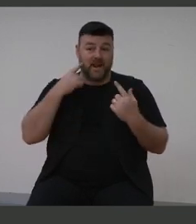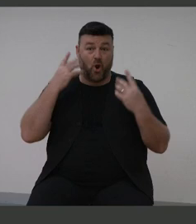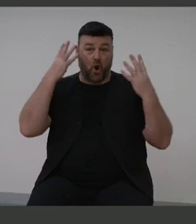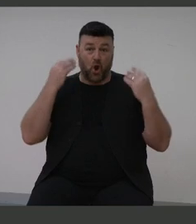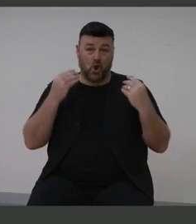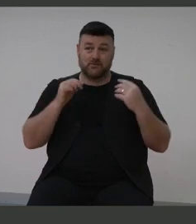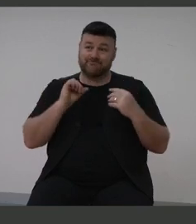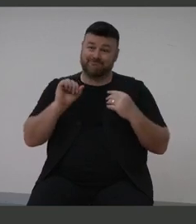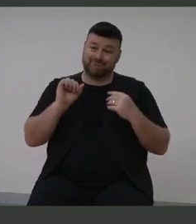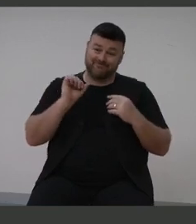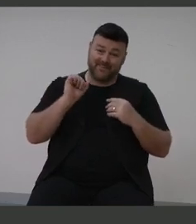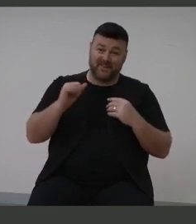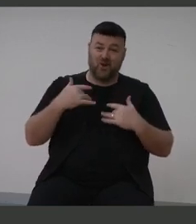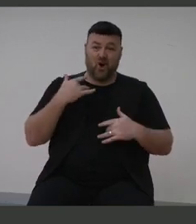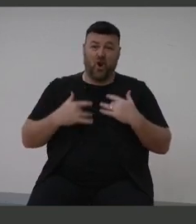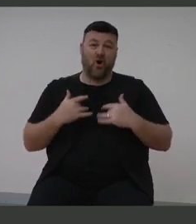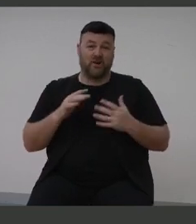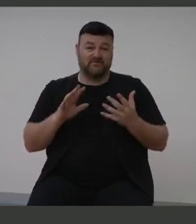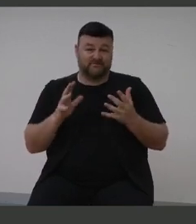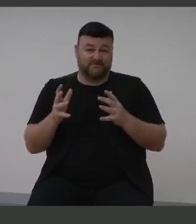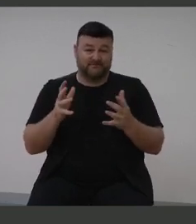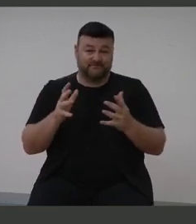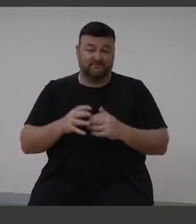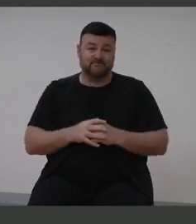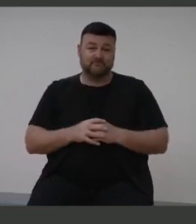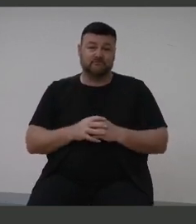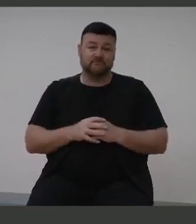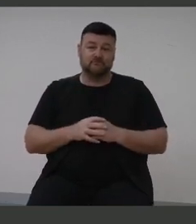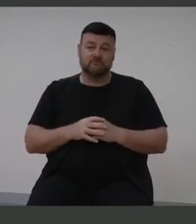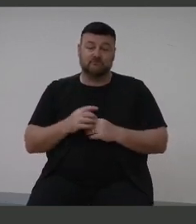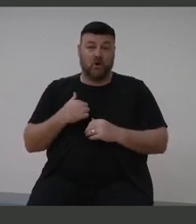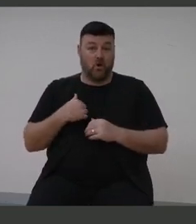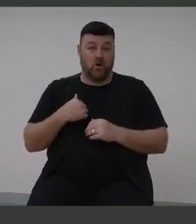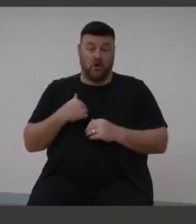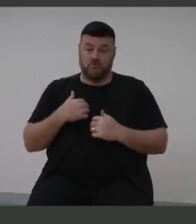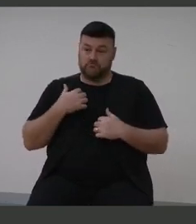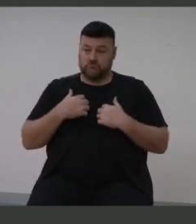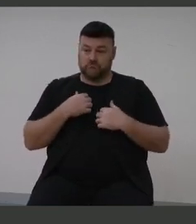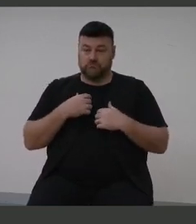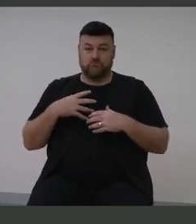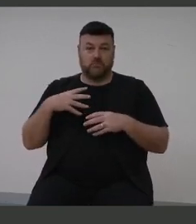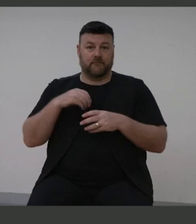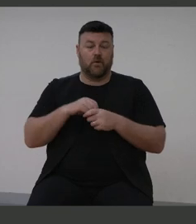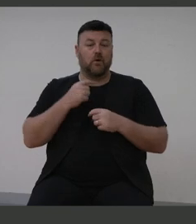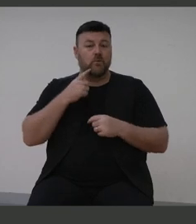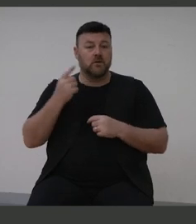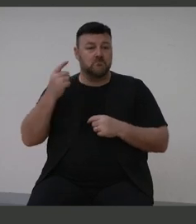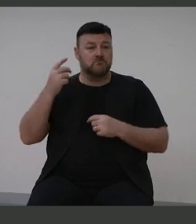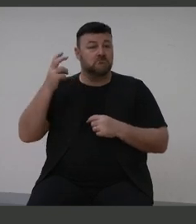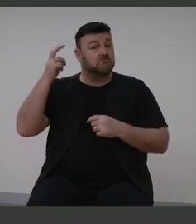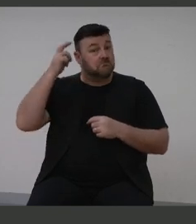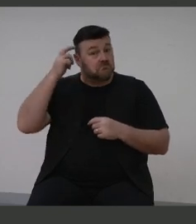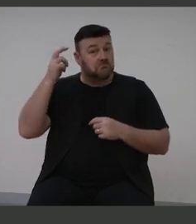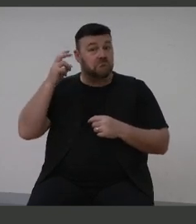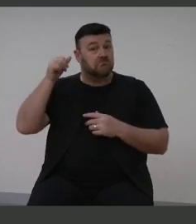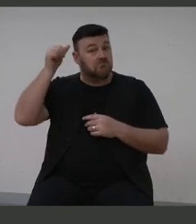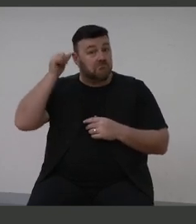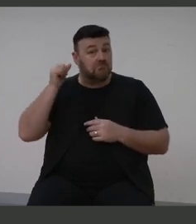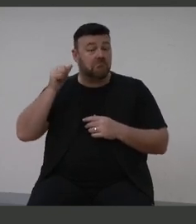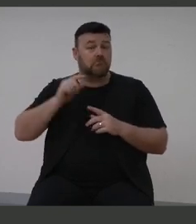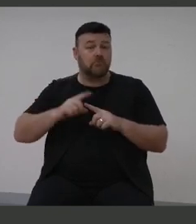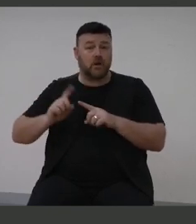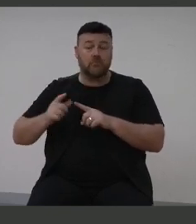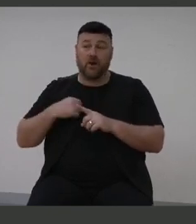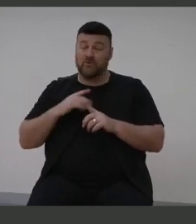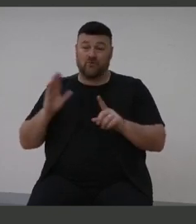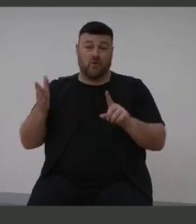And it's wonderful and I'm really proud that I'm involved in implant surgery and a lot of other kind of interventions. But we've got to come back to basic